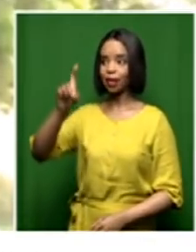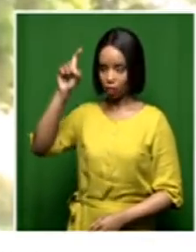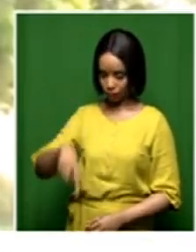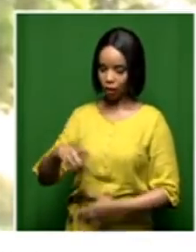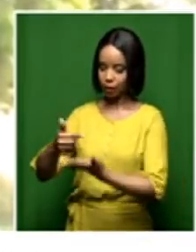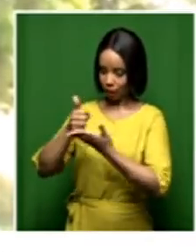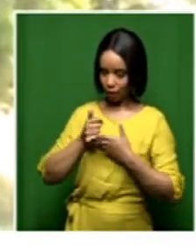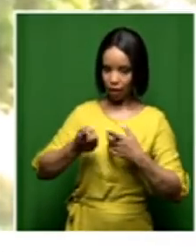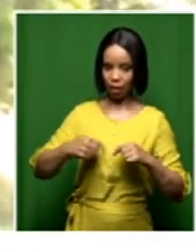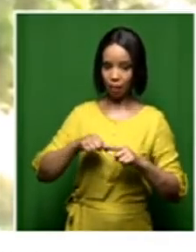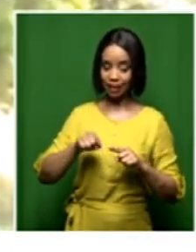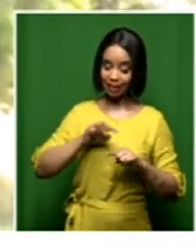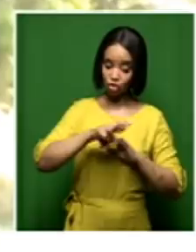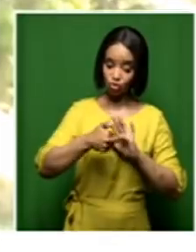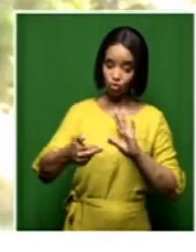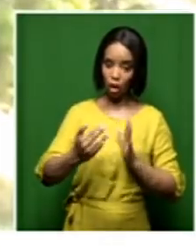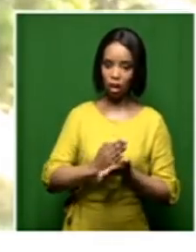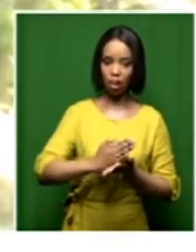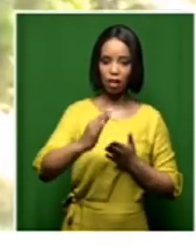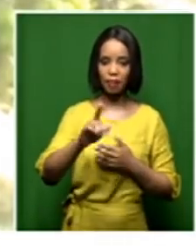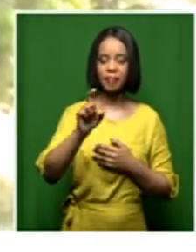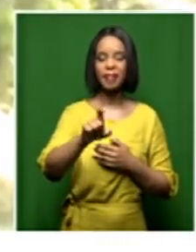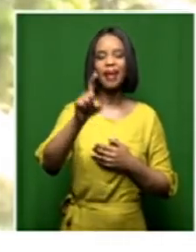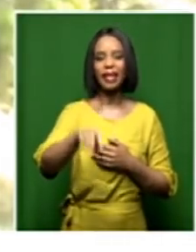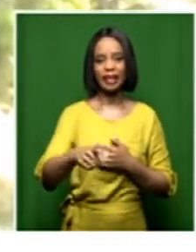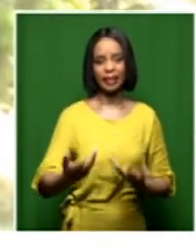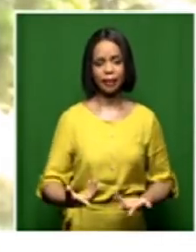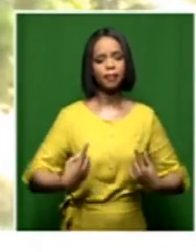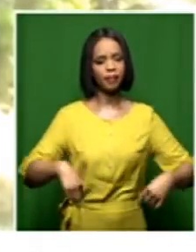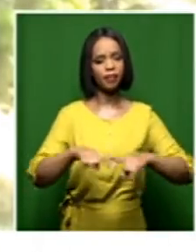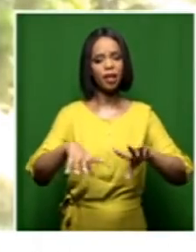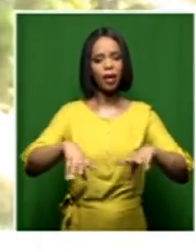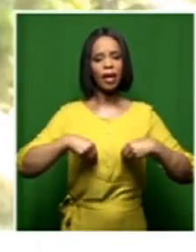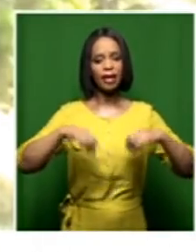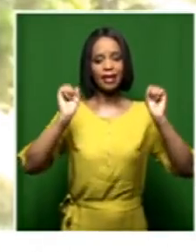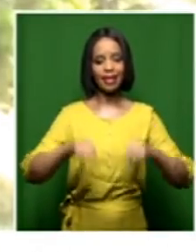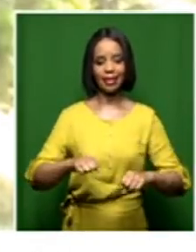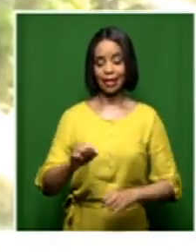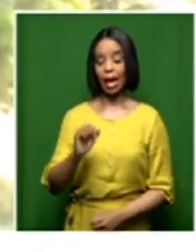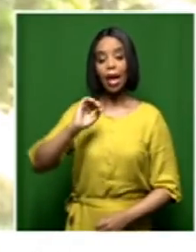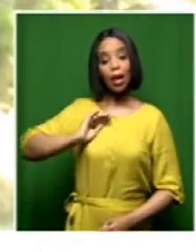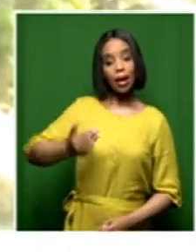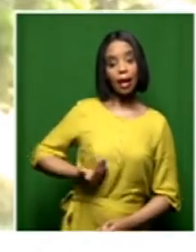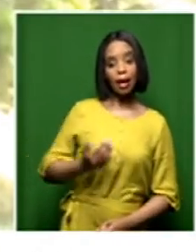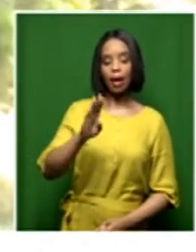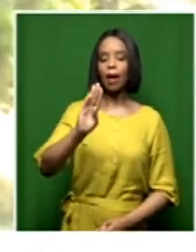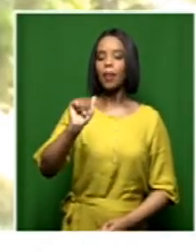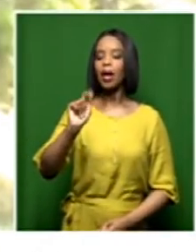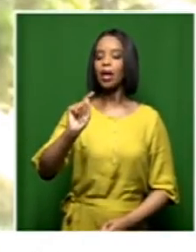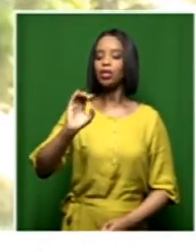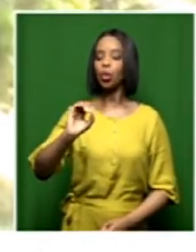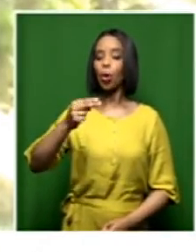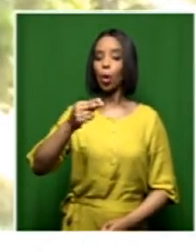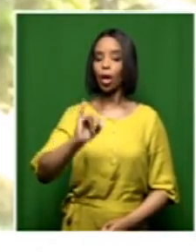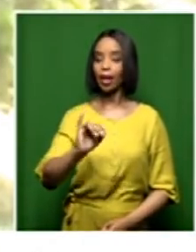kind of role. So we accept that she's not giving us more in terms of the actual